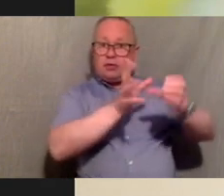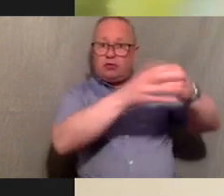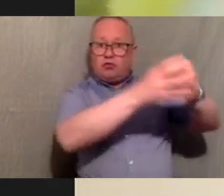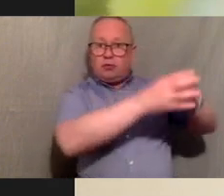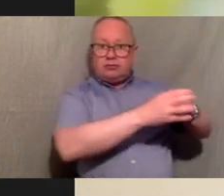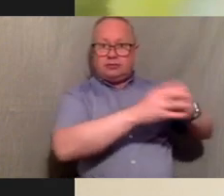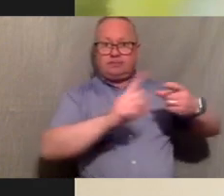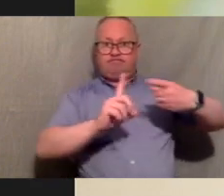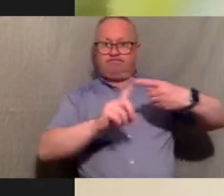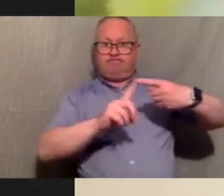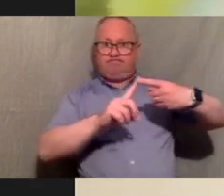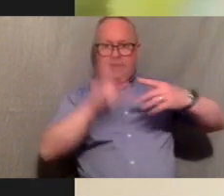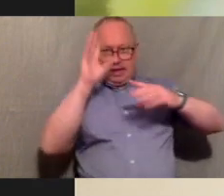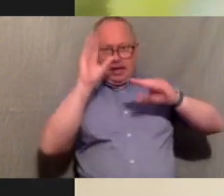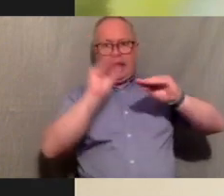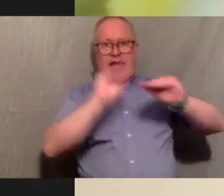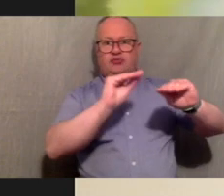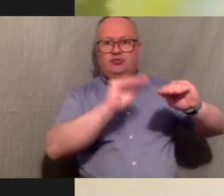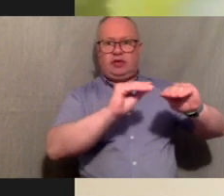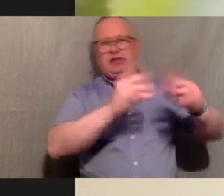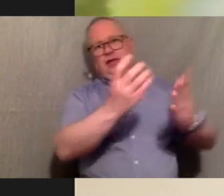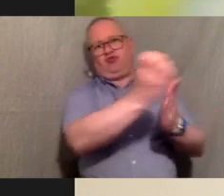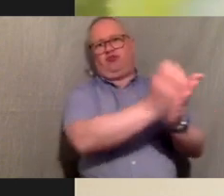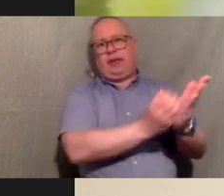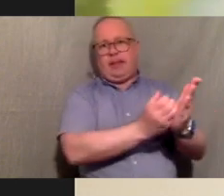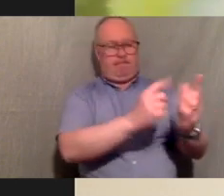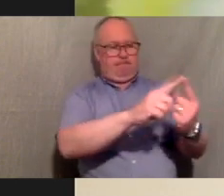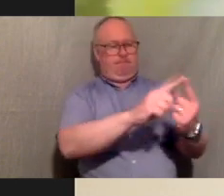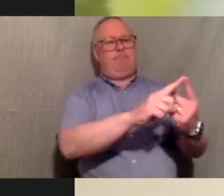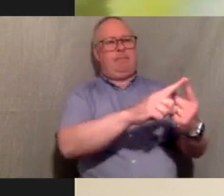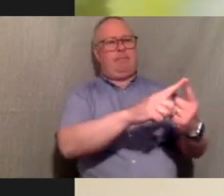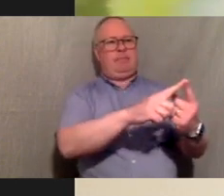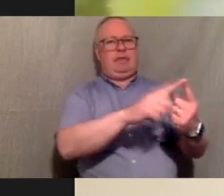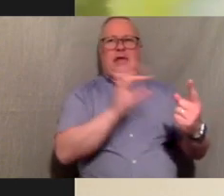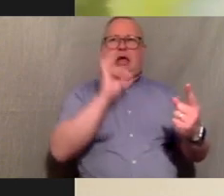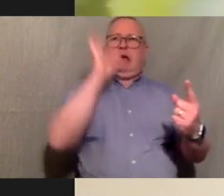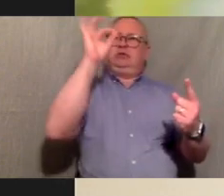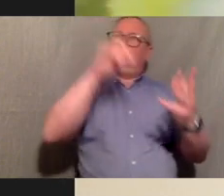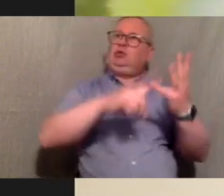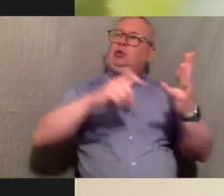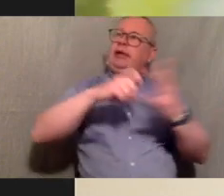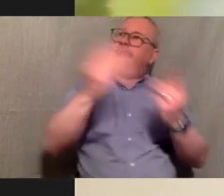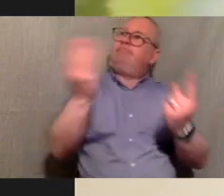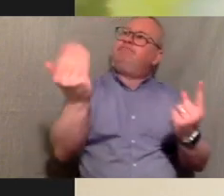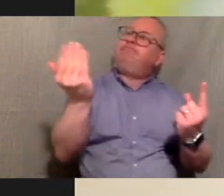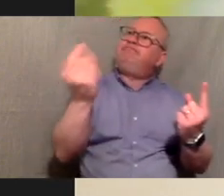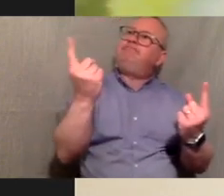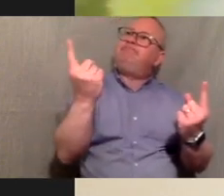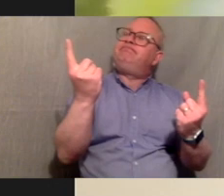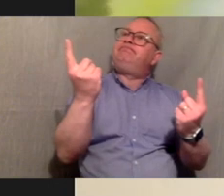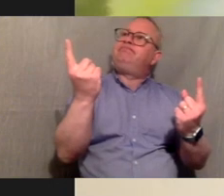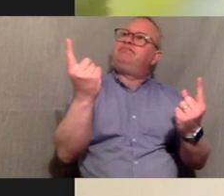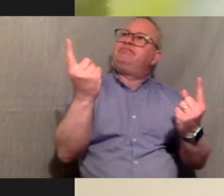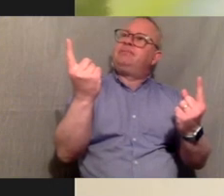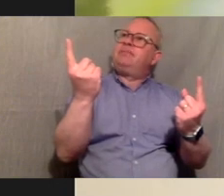and trying to um get the uk to kind of speak on the fact that um the uk was